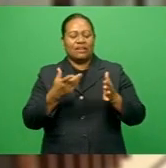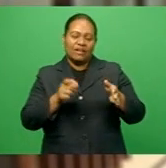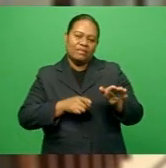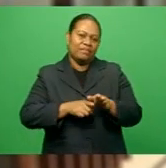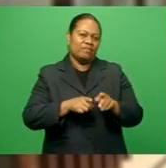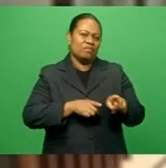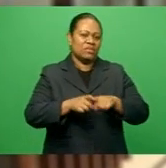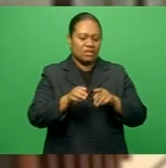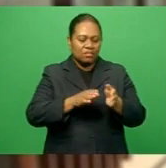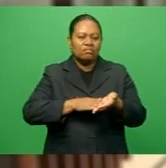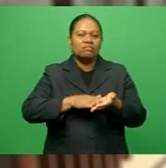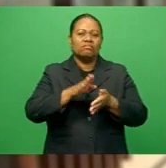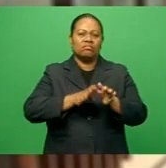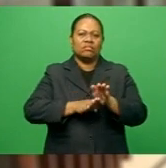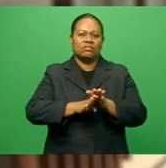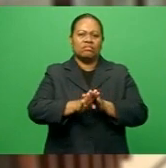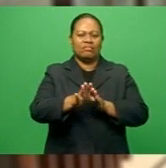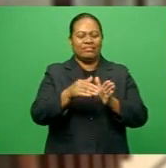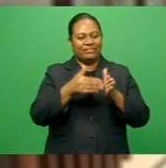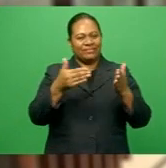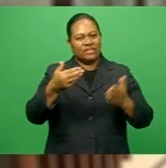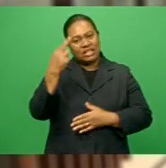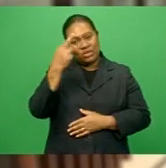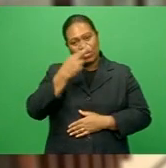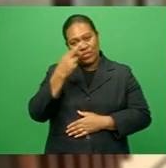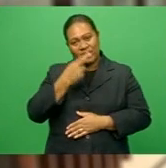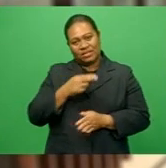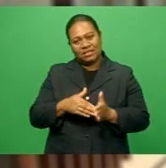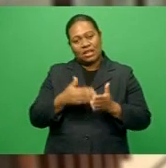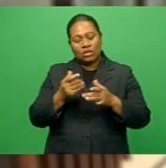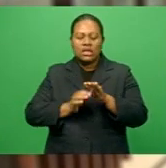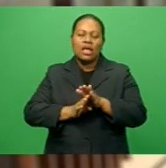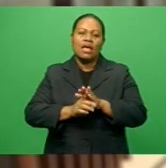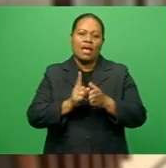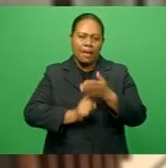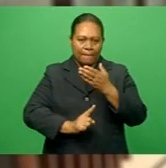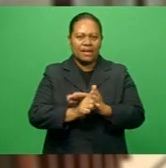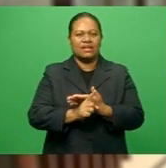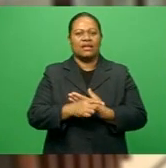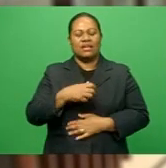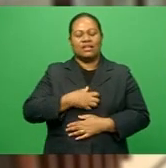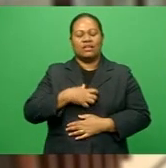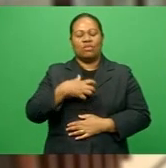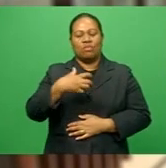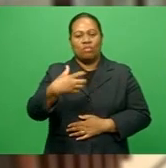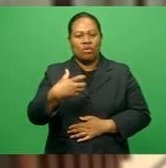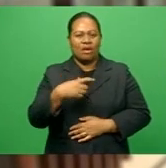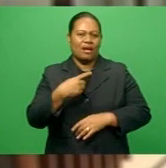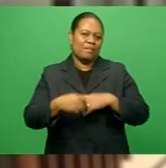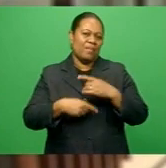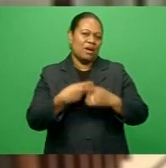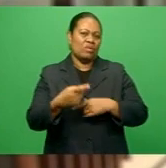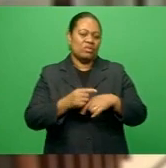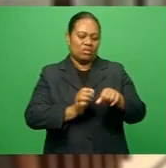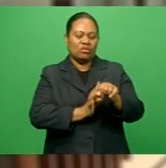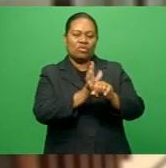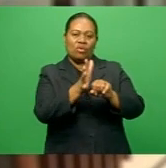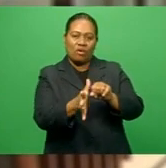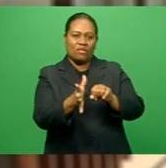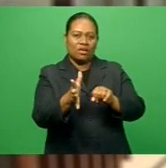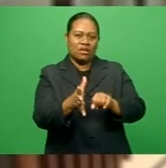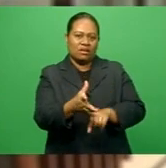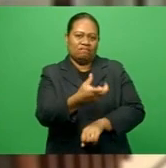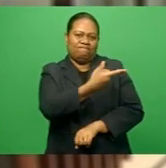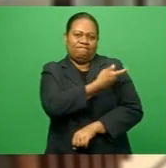amid improving risk appetite. Risk occurrences are on the rise as traders become more optimistic about news of COVID-19 vaccines